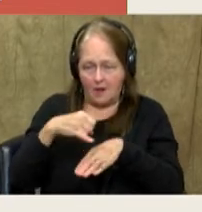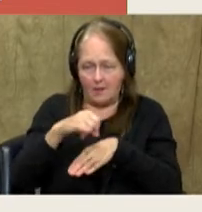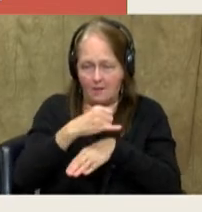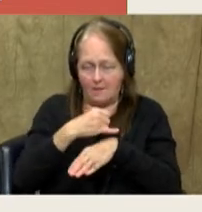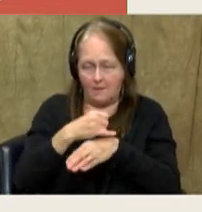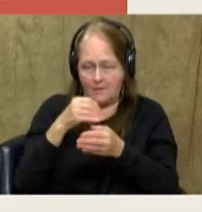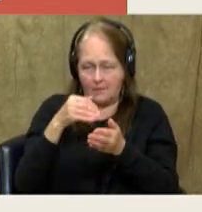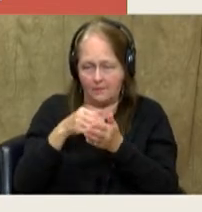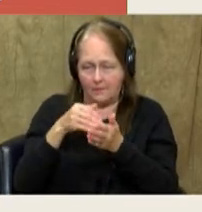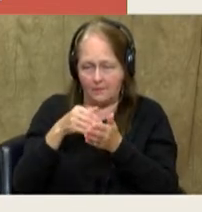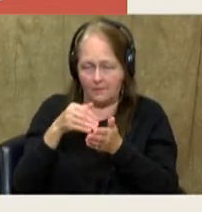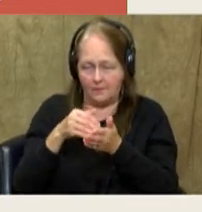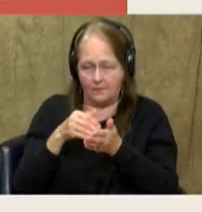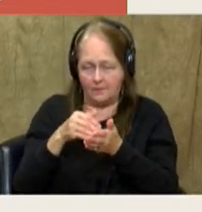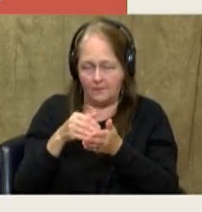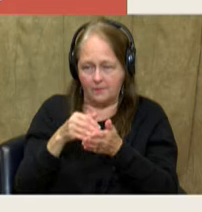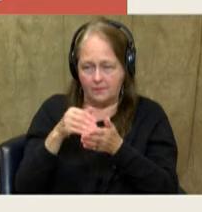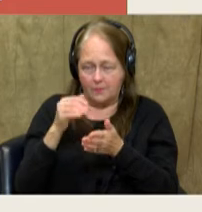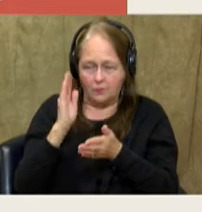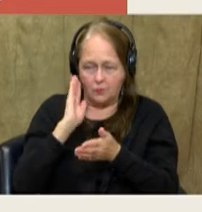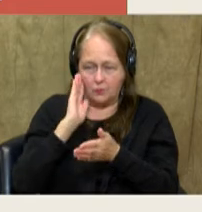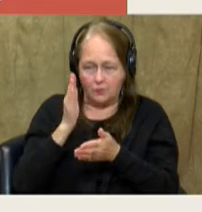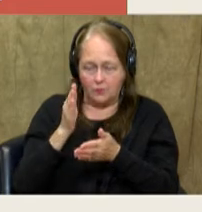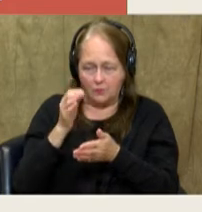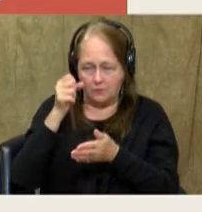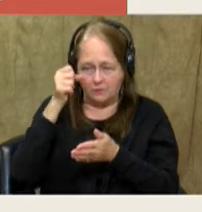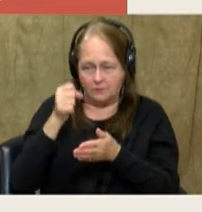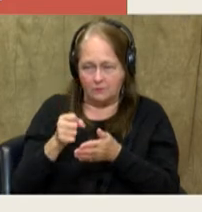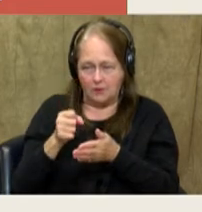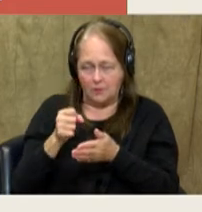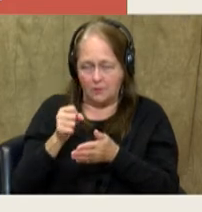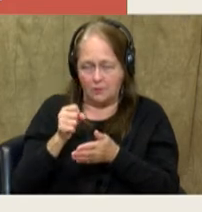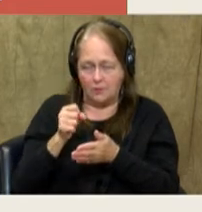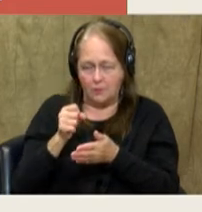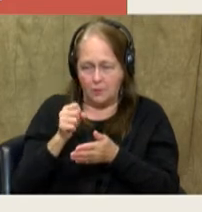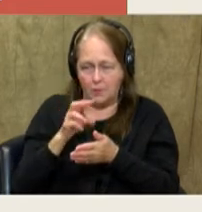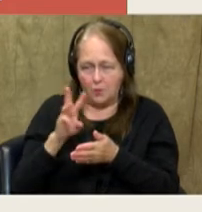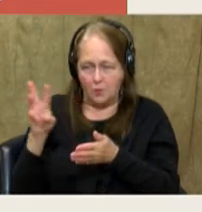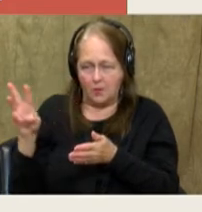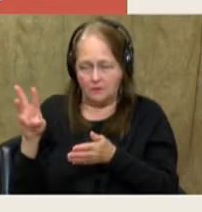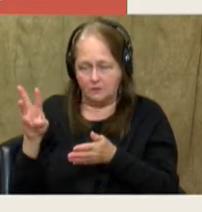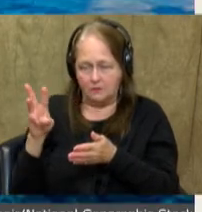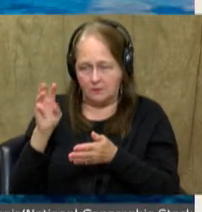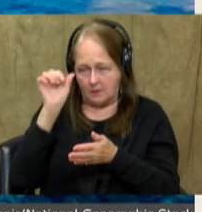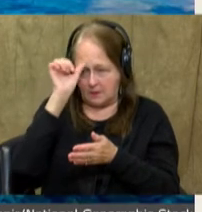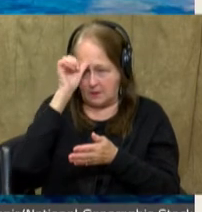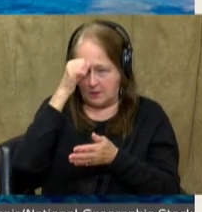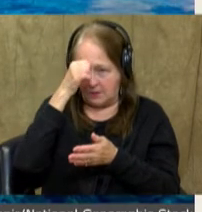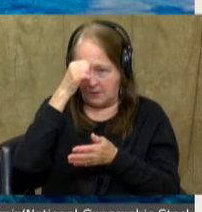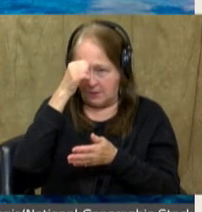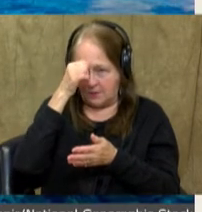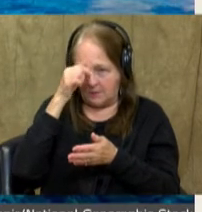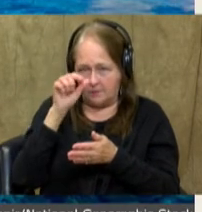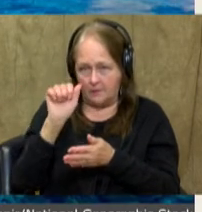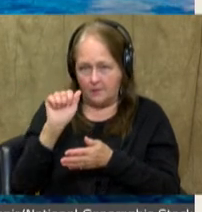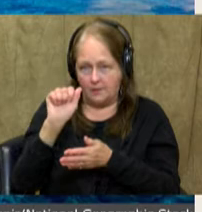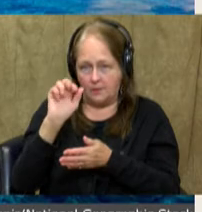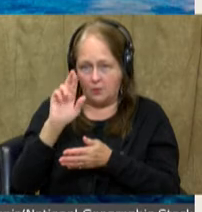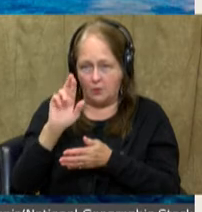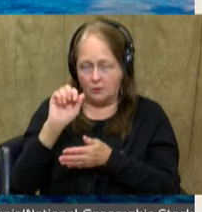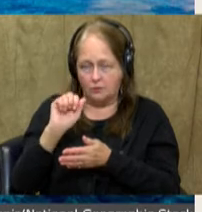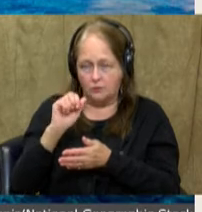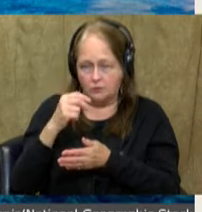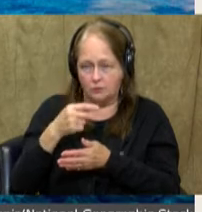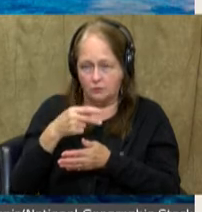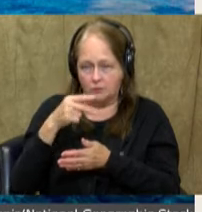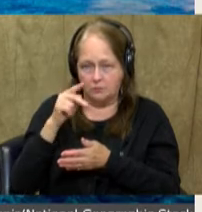thousand islands that make up the Maldives to the southwest corner of India. In fact, those Maldives, we've learned